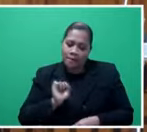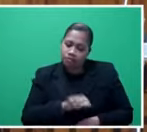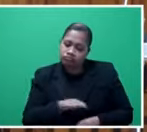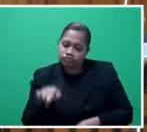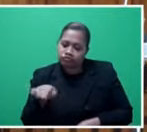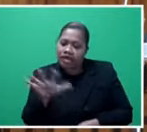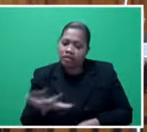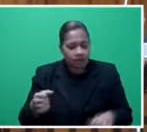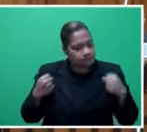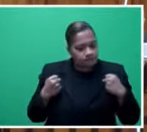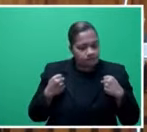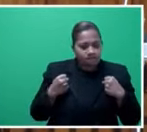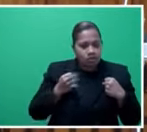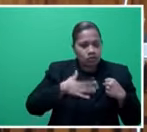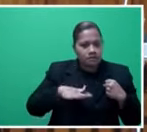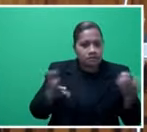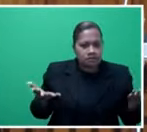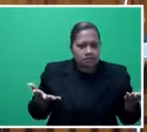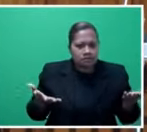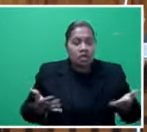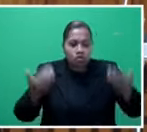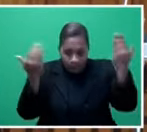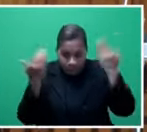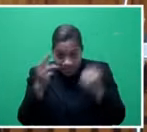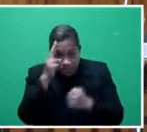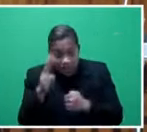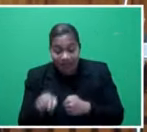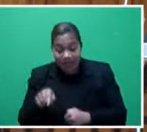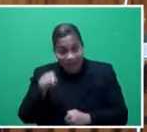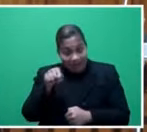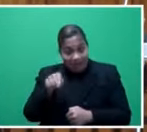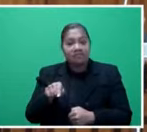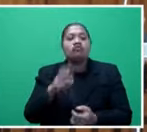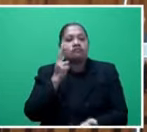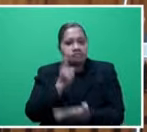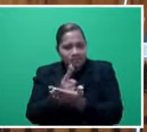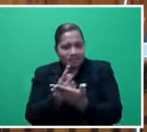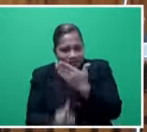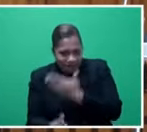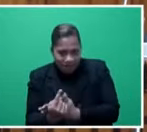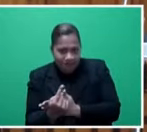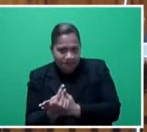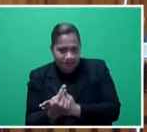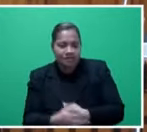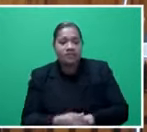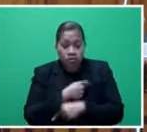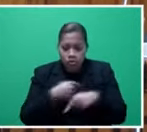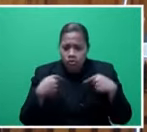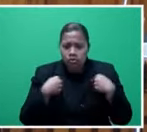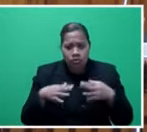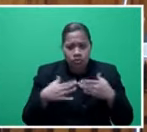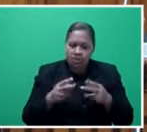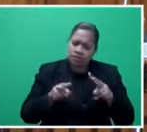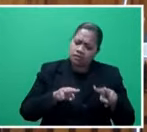Decide not to run the bus service. So, Mr. Speaker, sir, these are the hardcore realities we have to deal with. We are currently looking at,